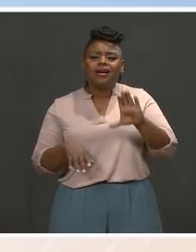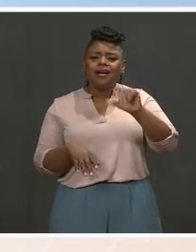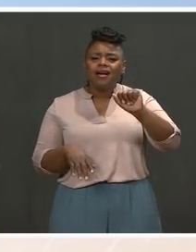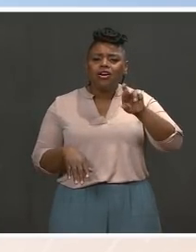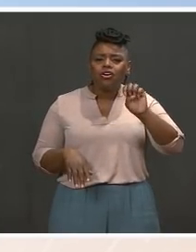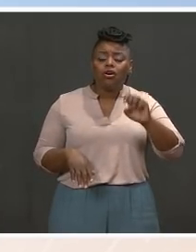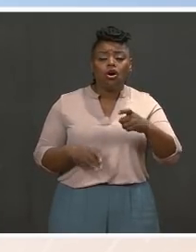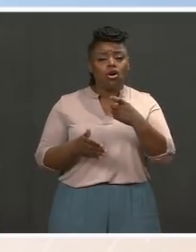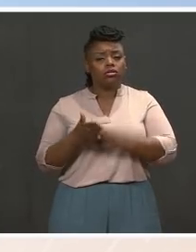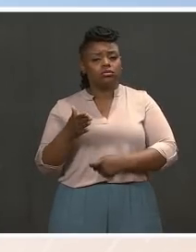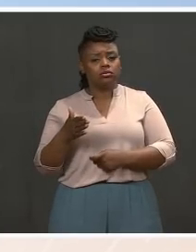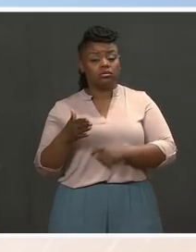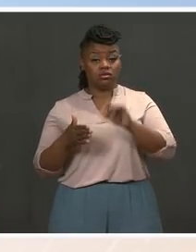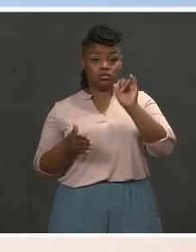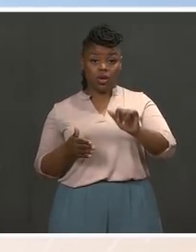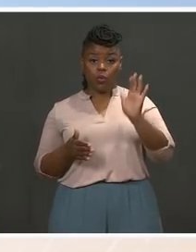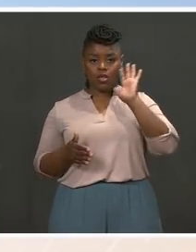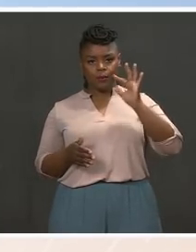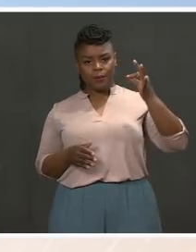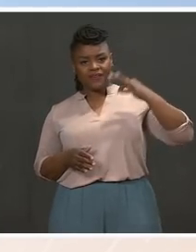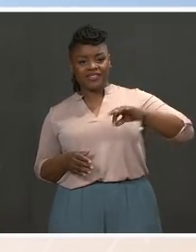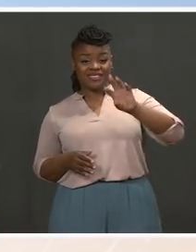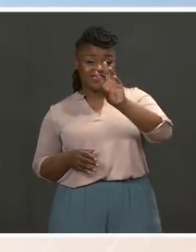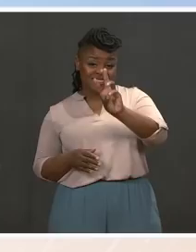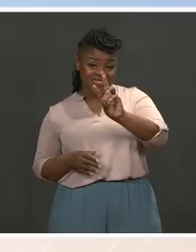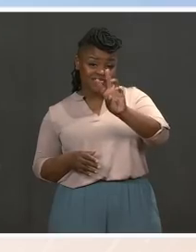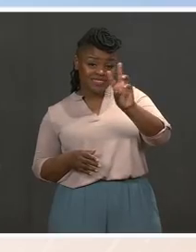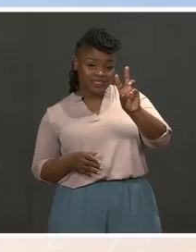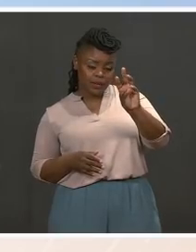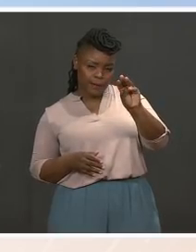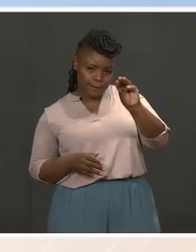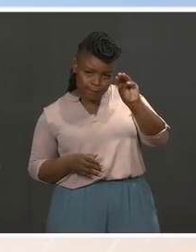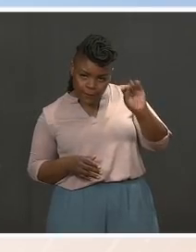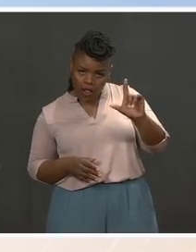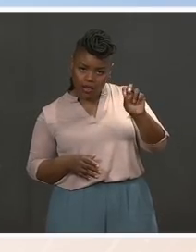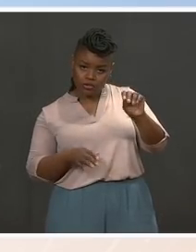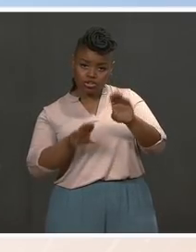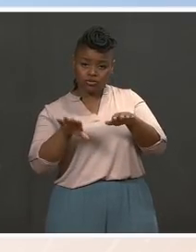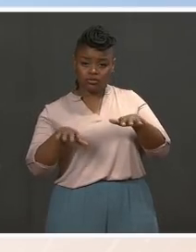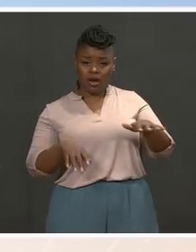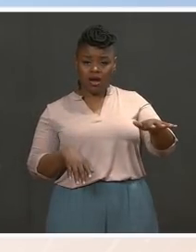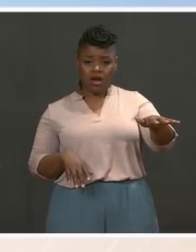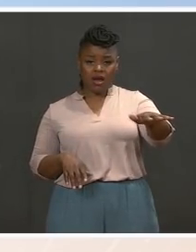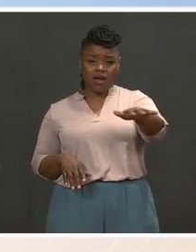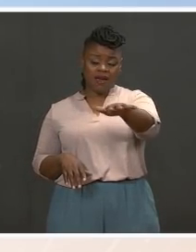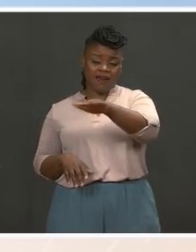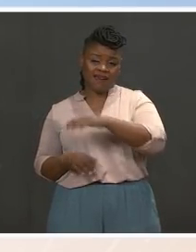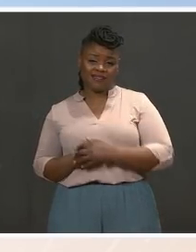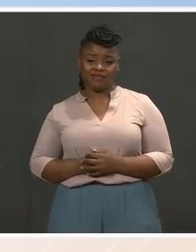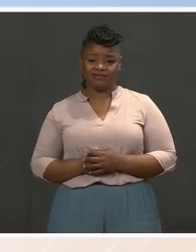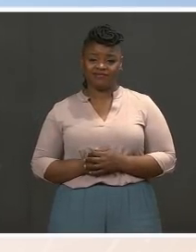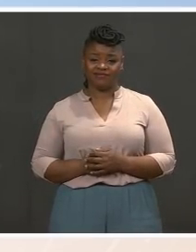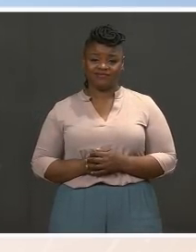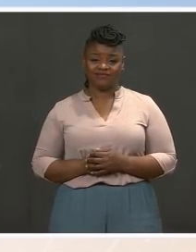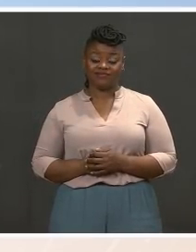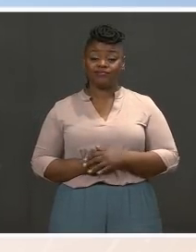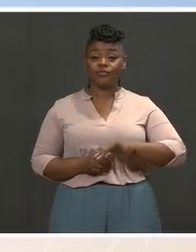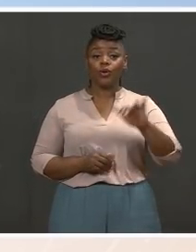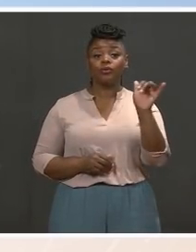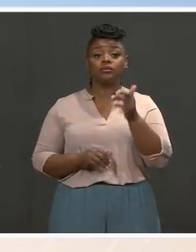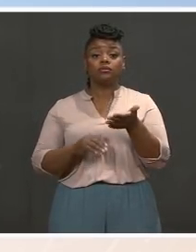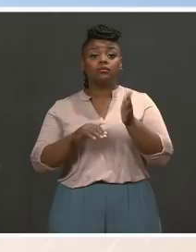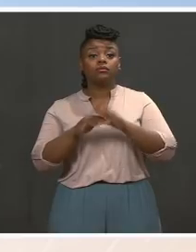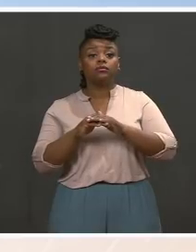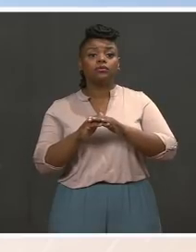million children. The plan will also increase the earned income tax credit for 17 million